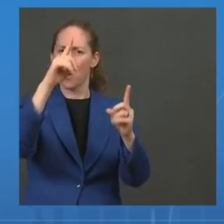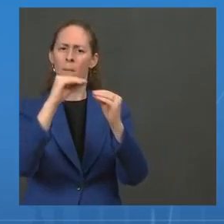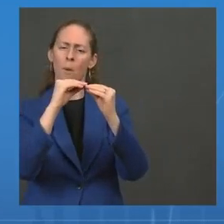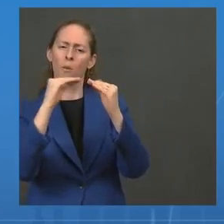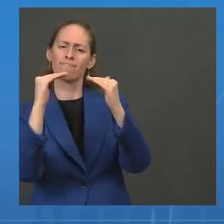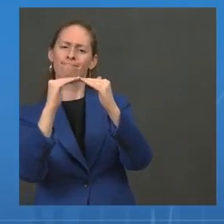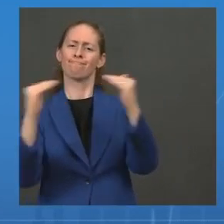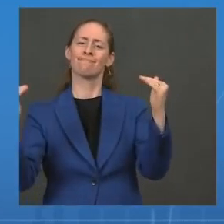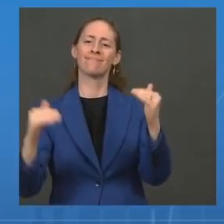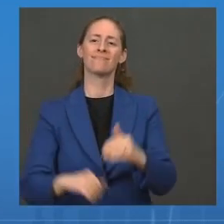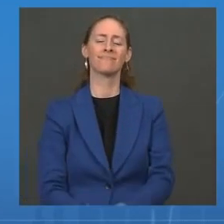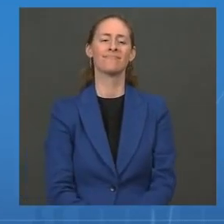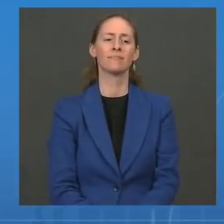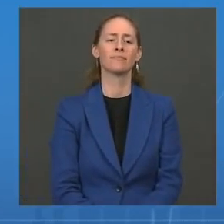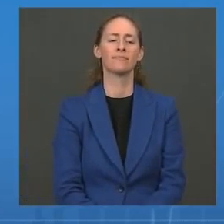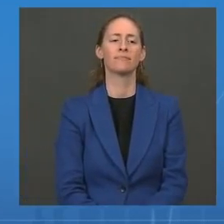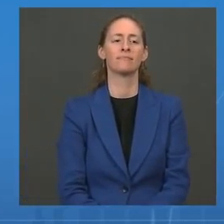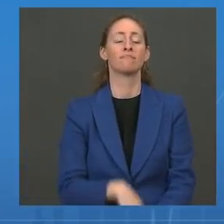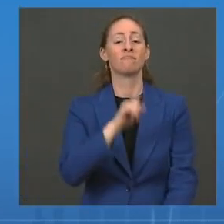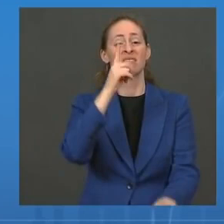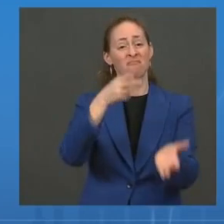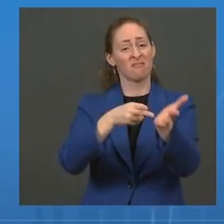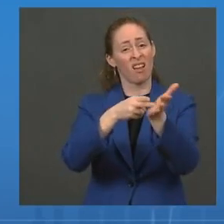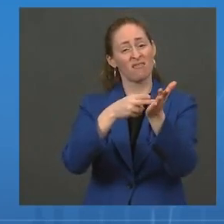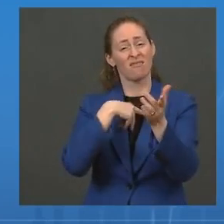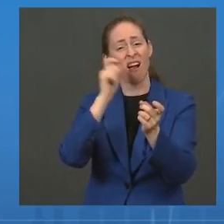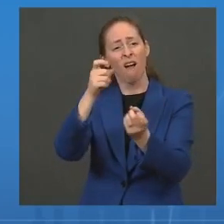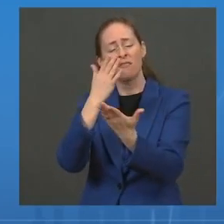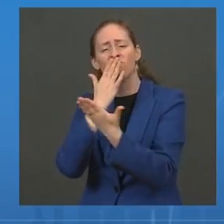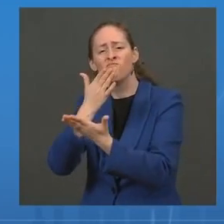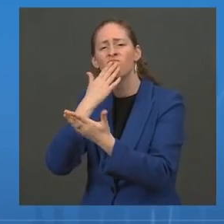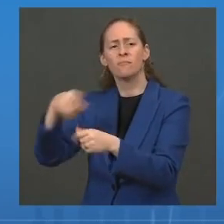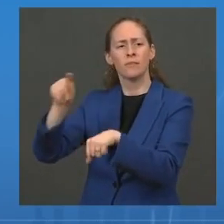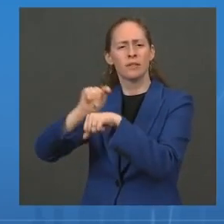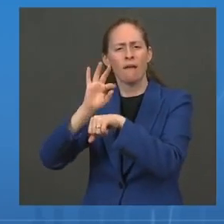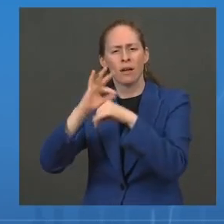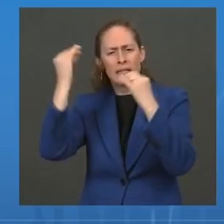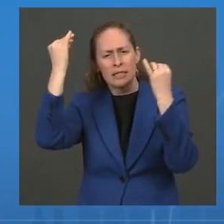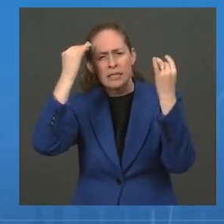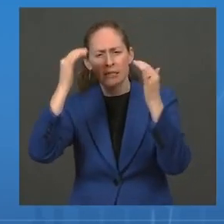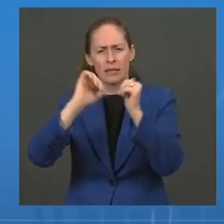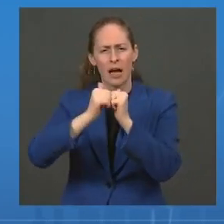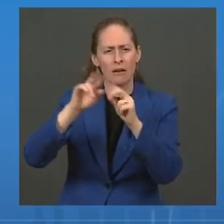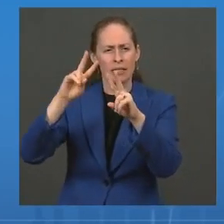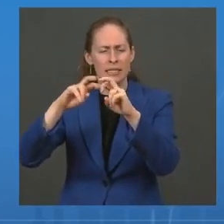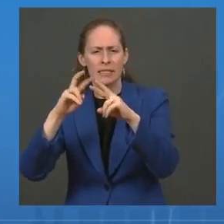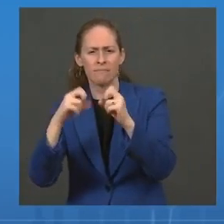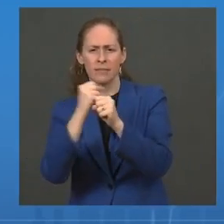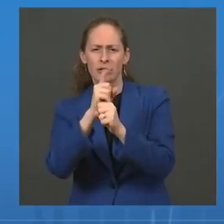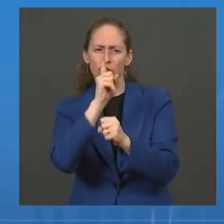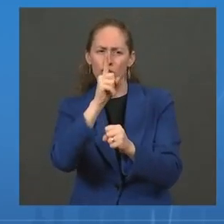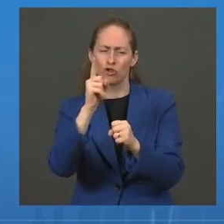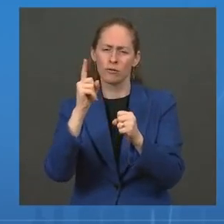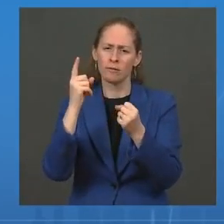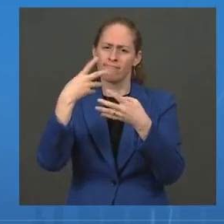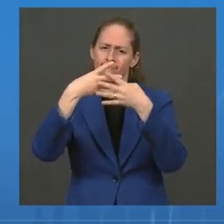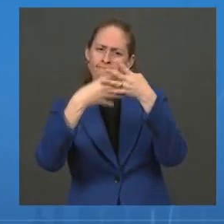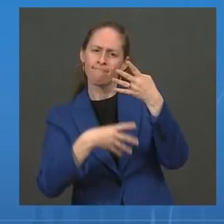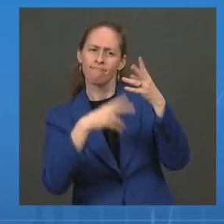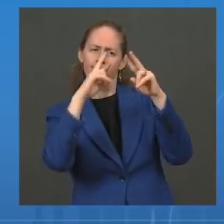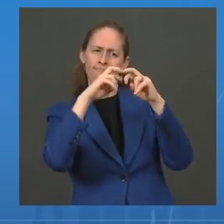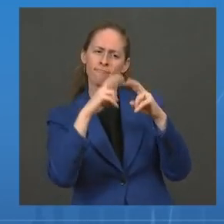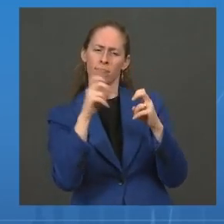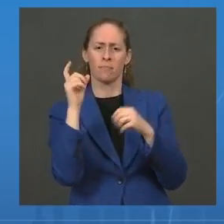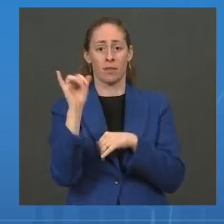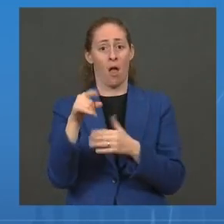I want to thank the whole task force for their thoughtfulness and expertise in the development of this invaluable report. And I